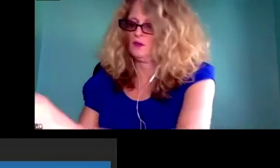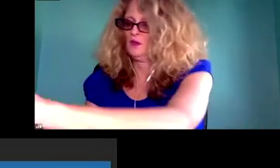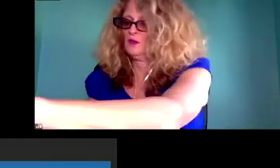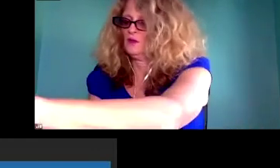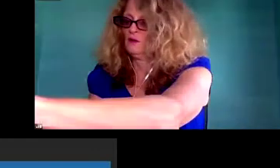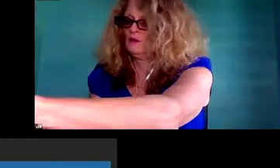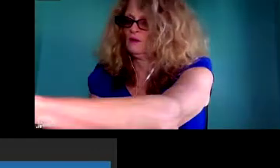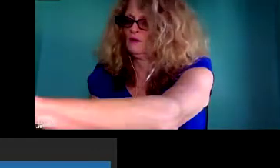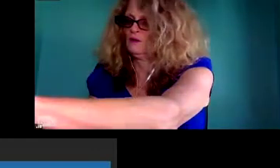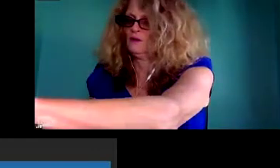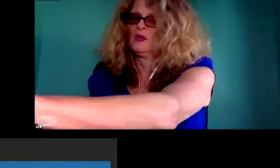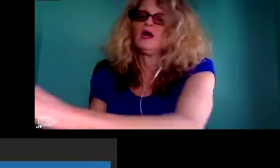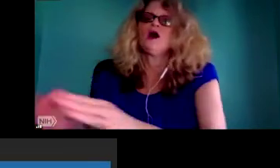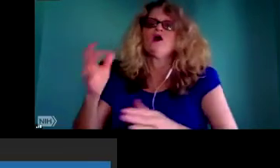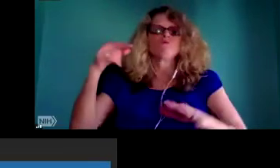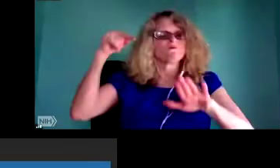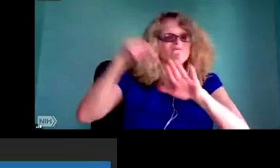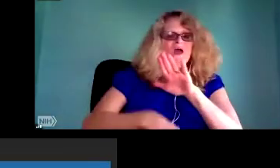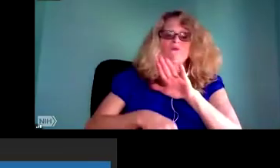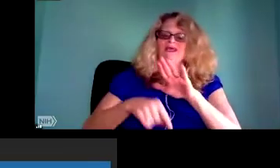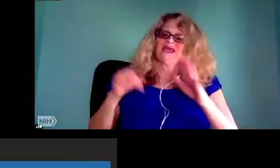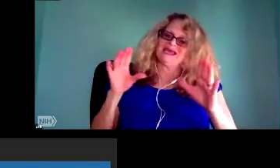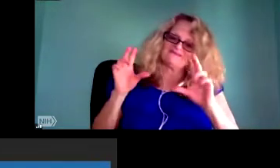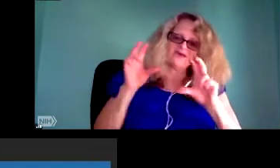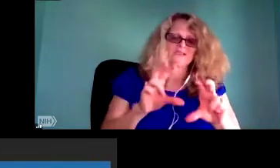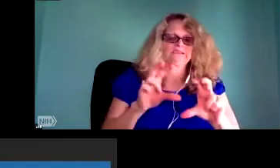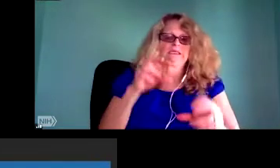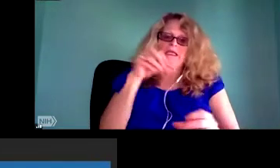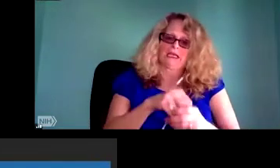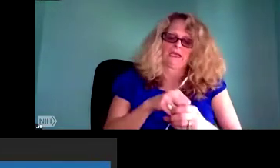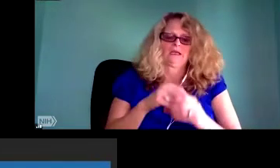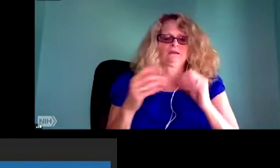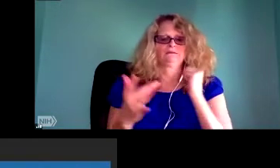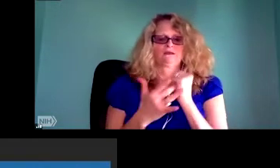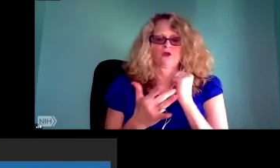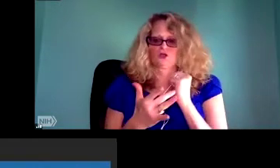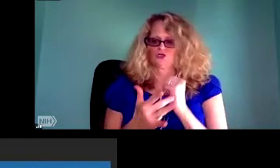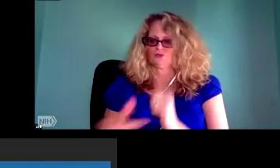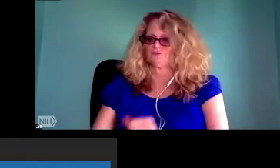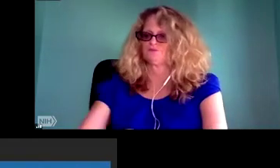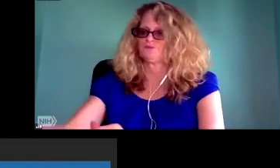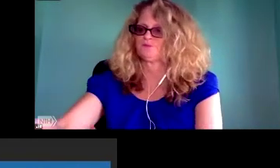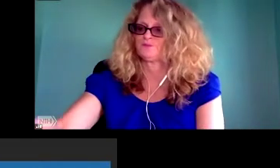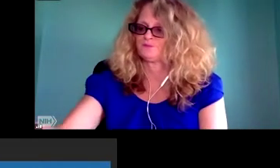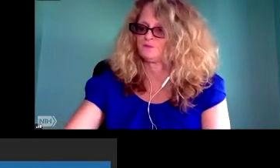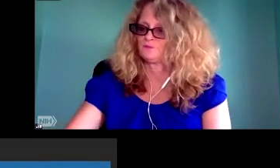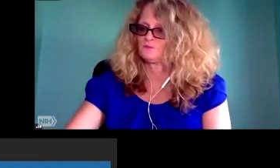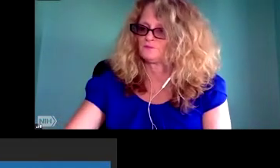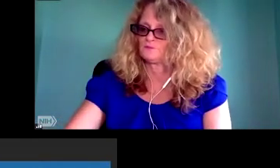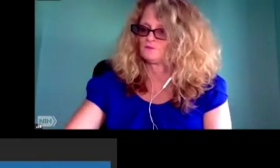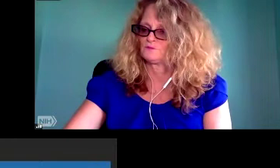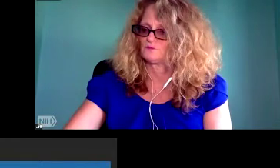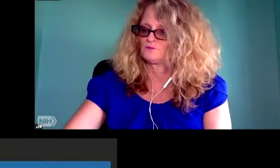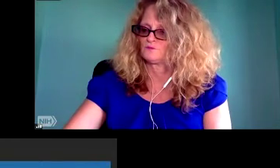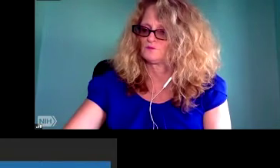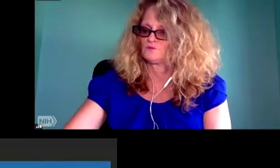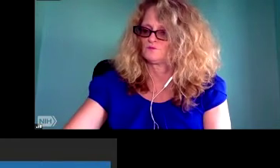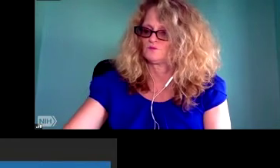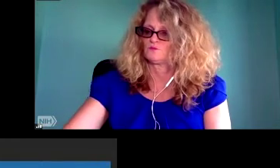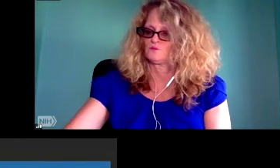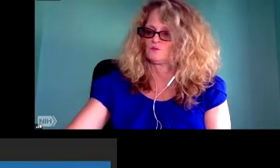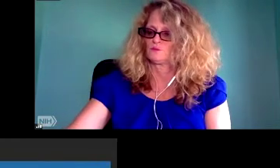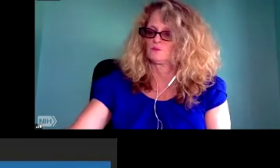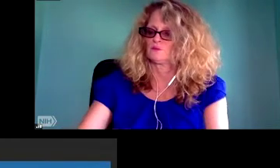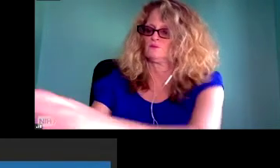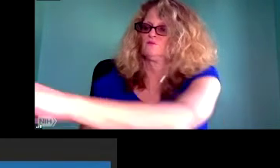to these inquiries myself. All right. Can you see that, can someone give me a thumbs up, maybe